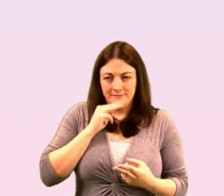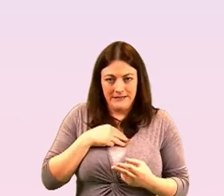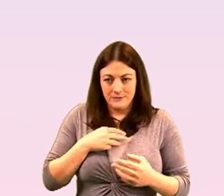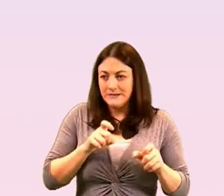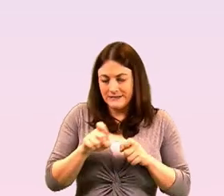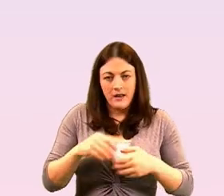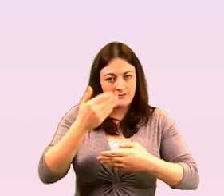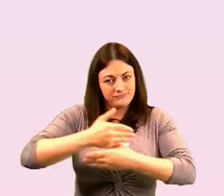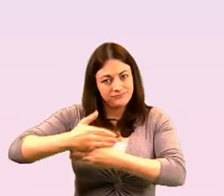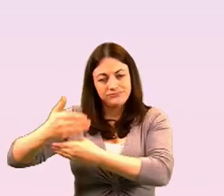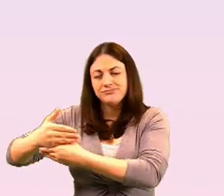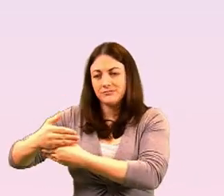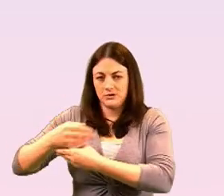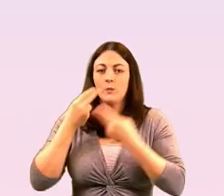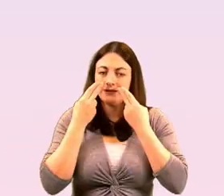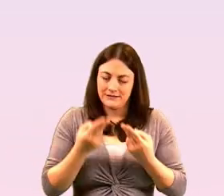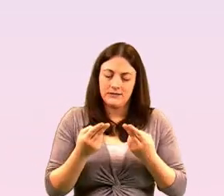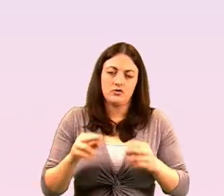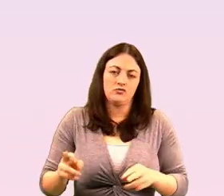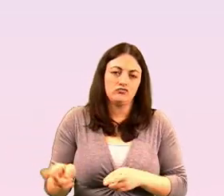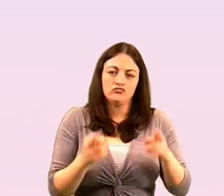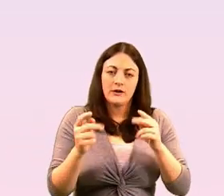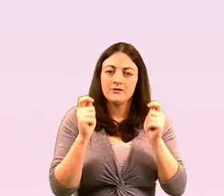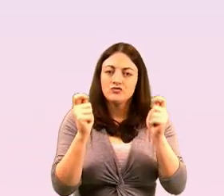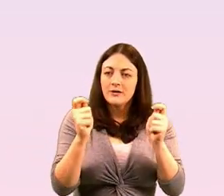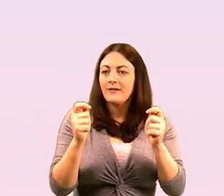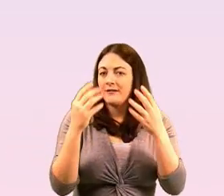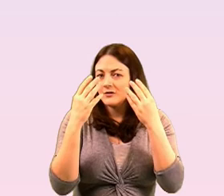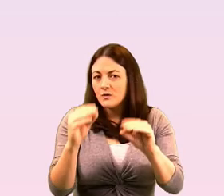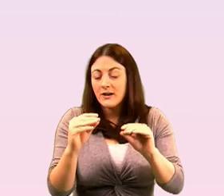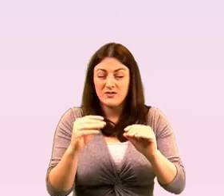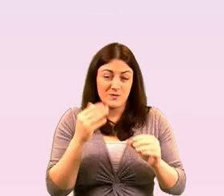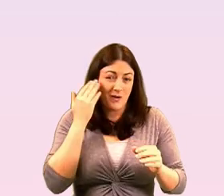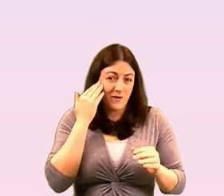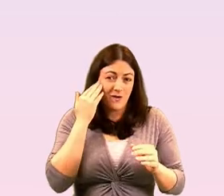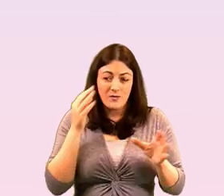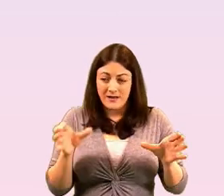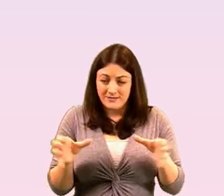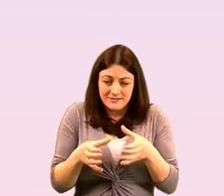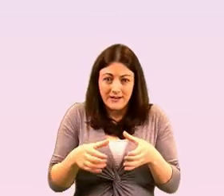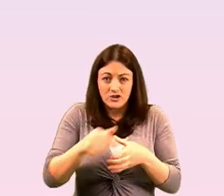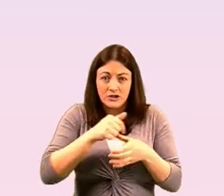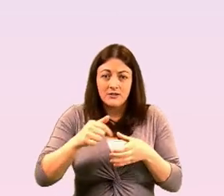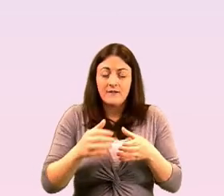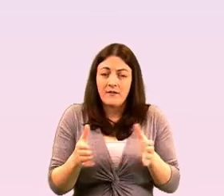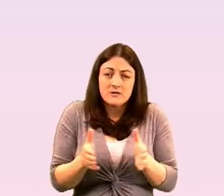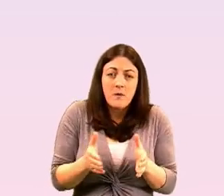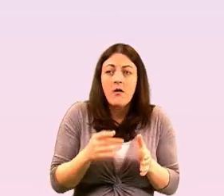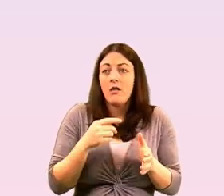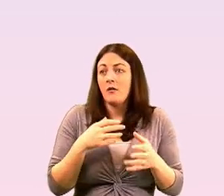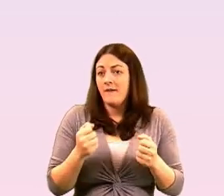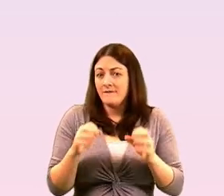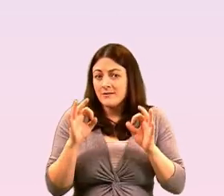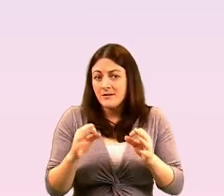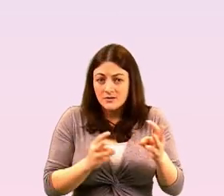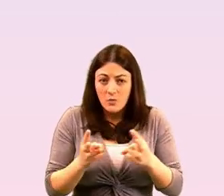were we're you know the sector is small and and we are it's great we're doing a lot of work but i think that